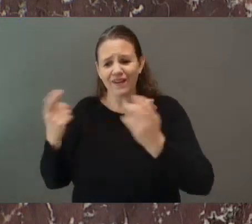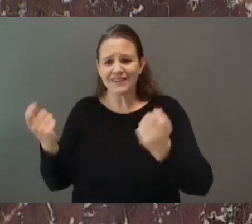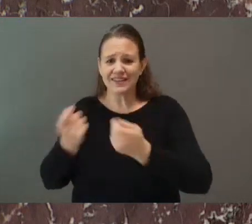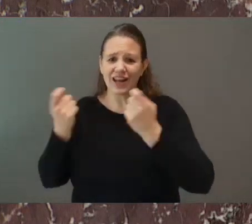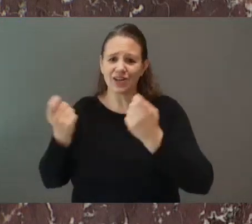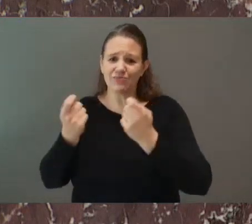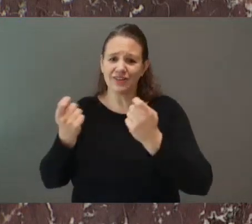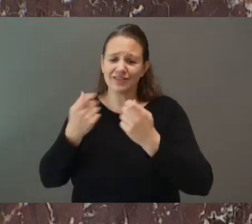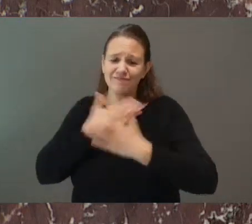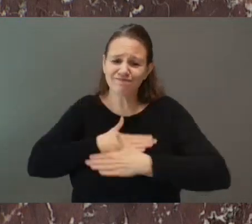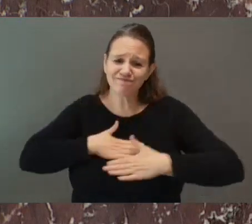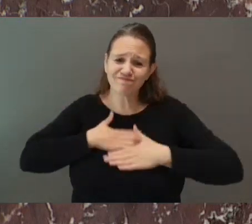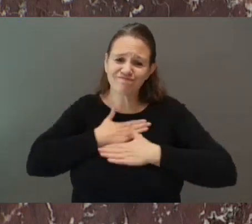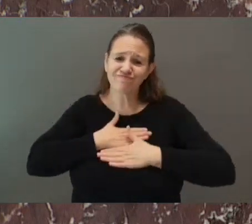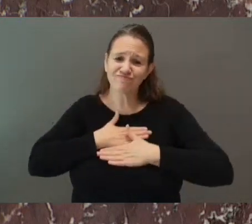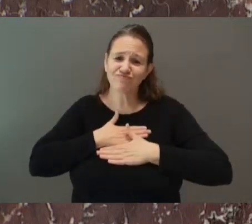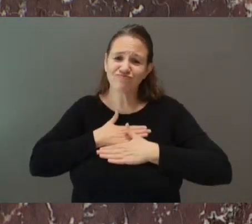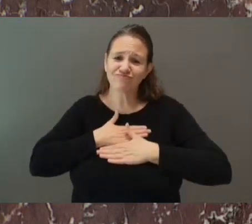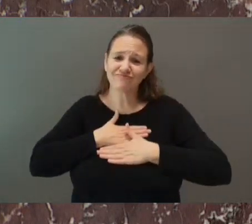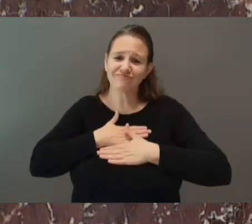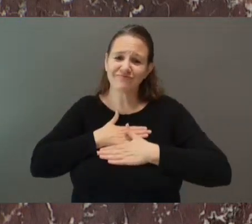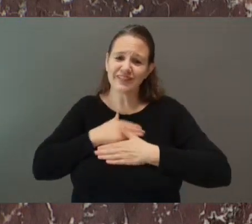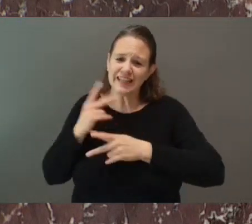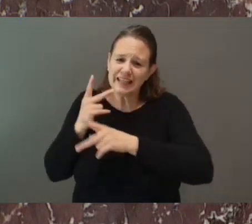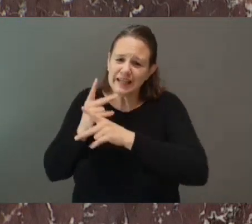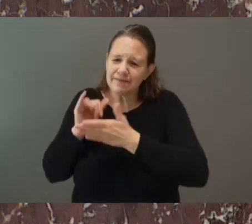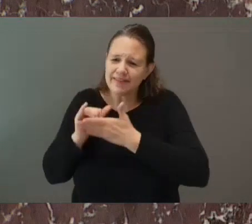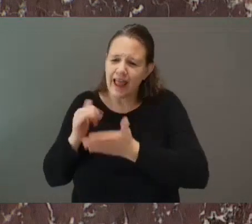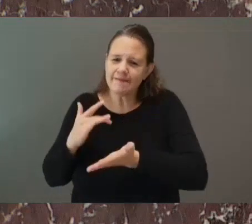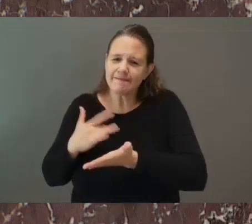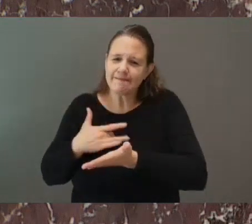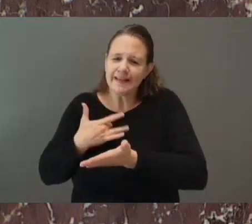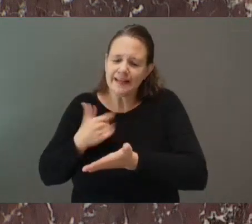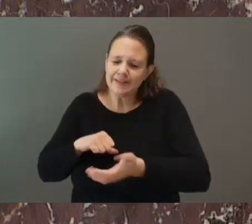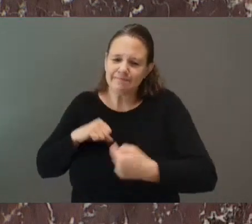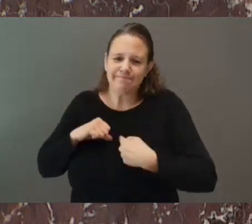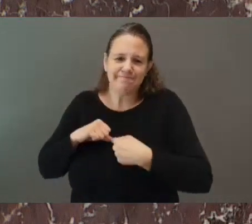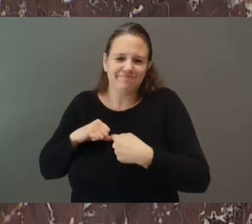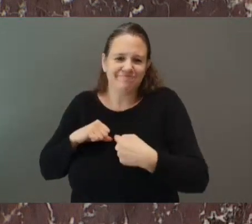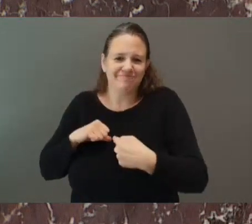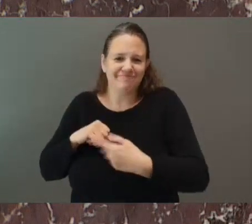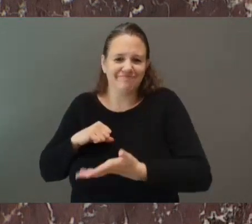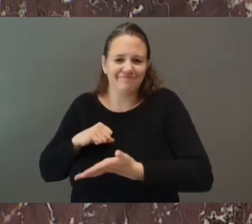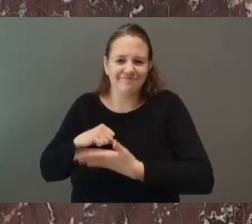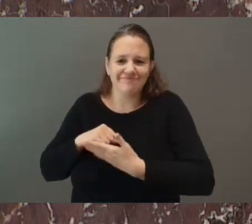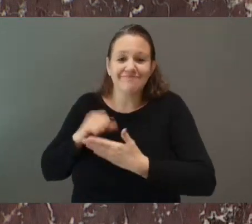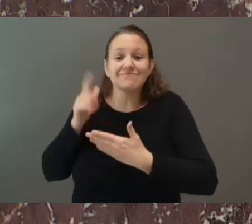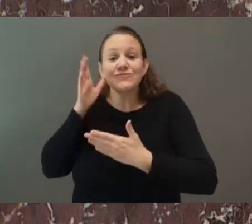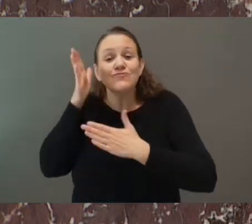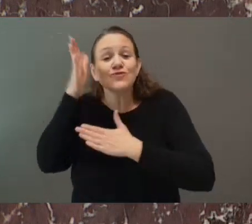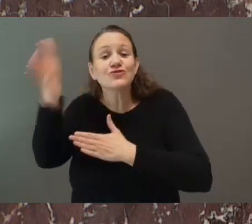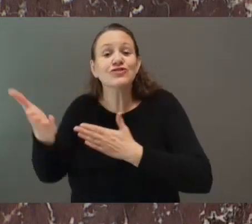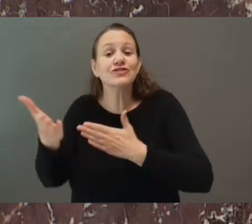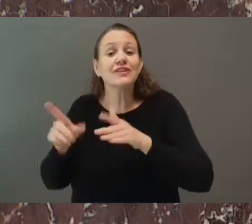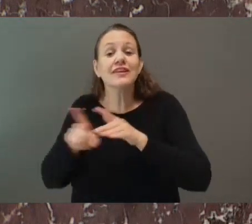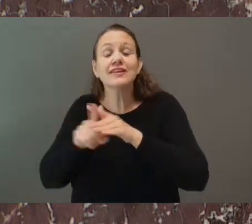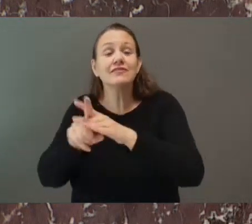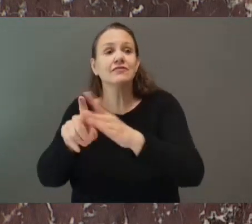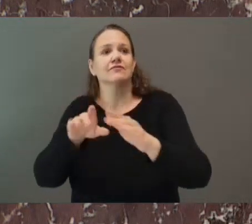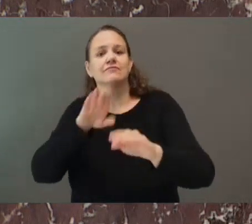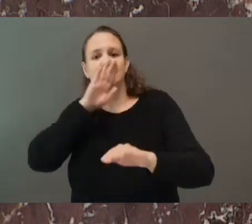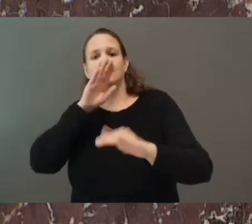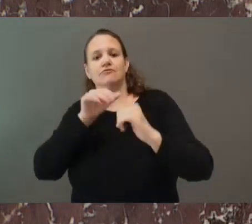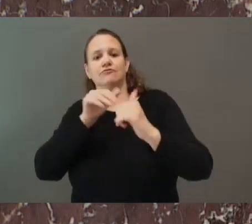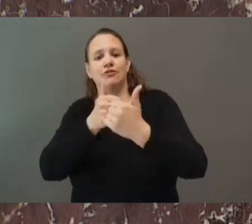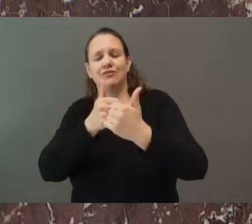light to guide you when things get difficult. You can do anything you set your mind to. This graduation season, I hope